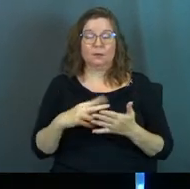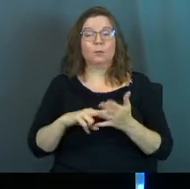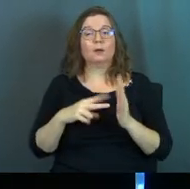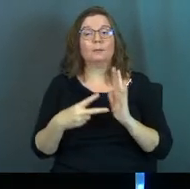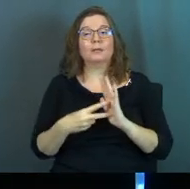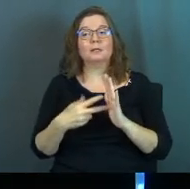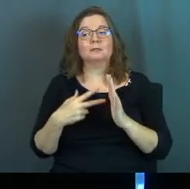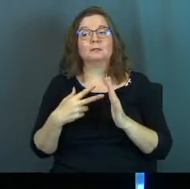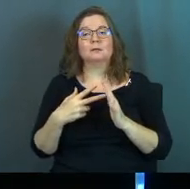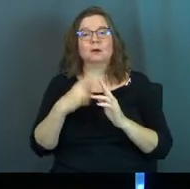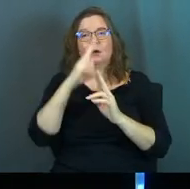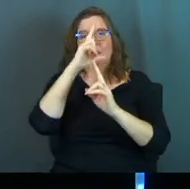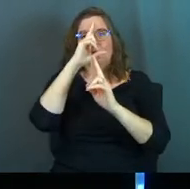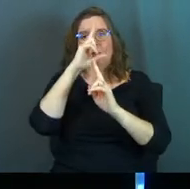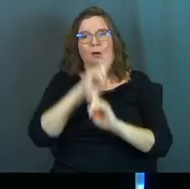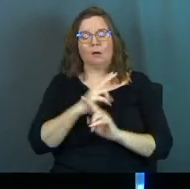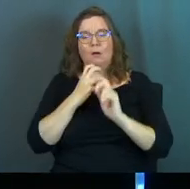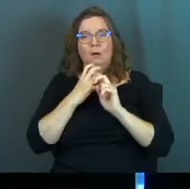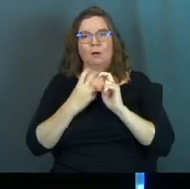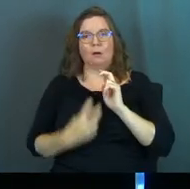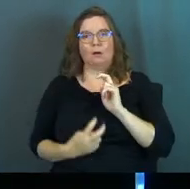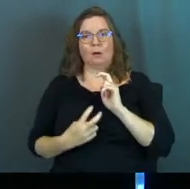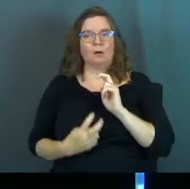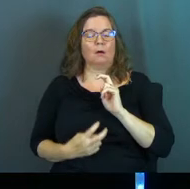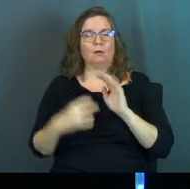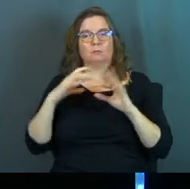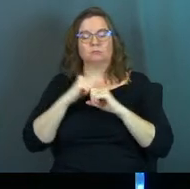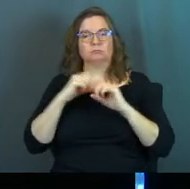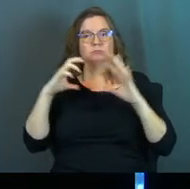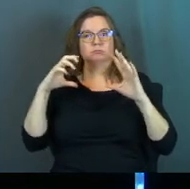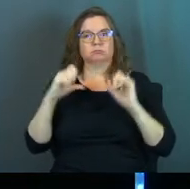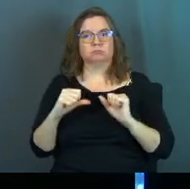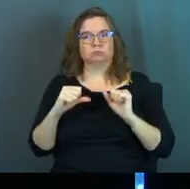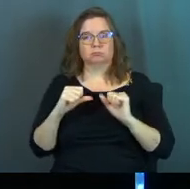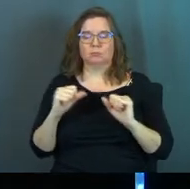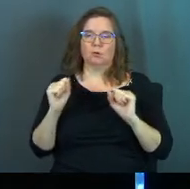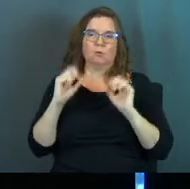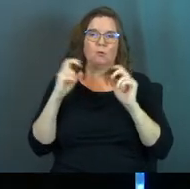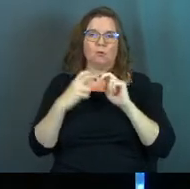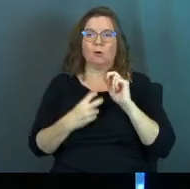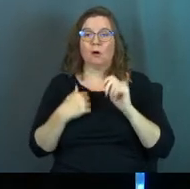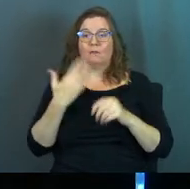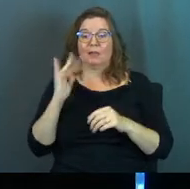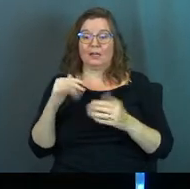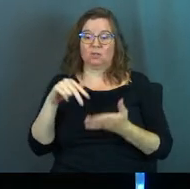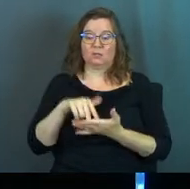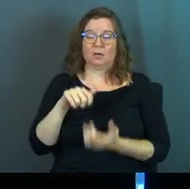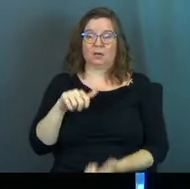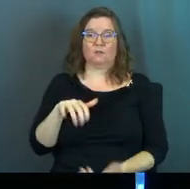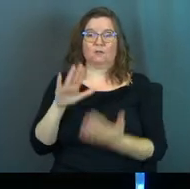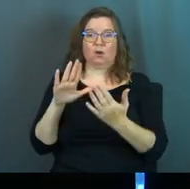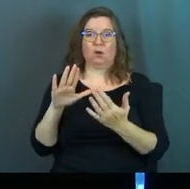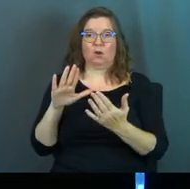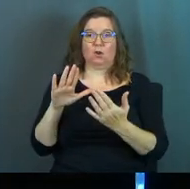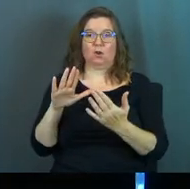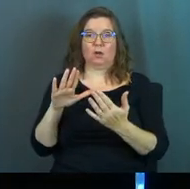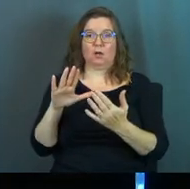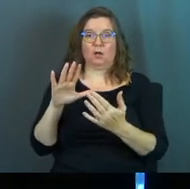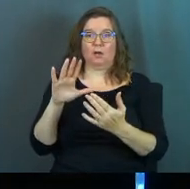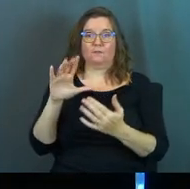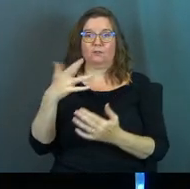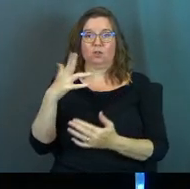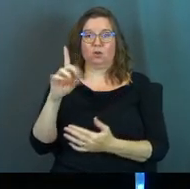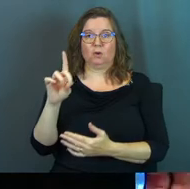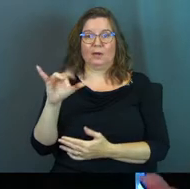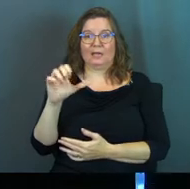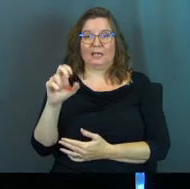What it means is it means awestruck. It means an awe of God. Like if you're standing in front of the Grand Canyon